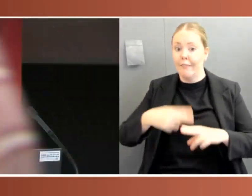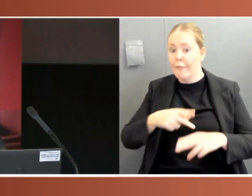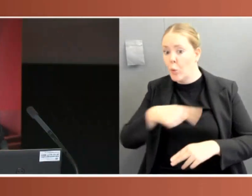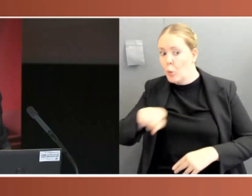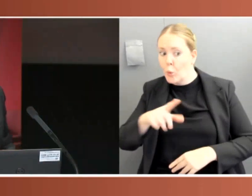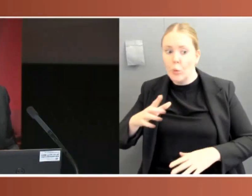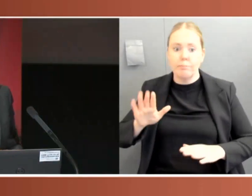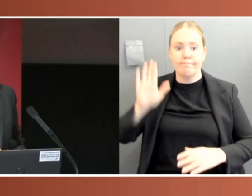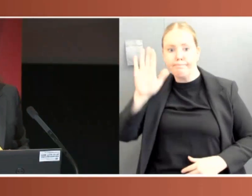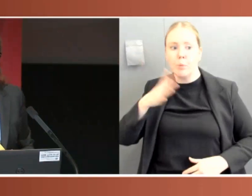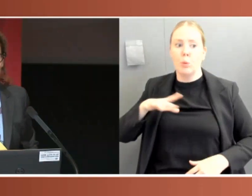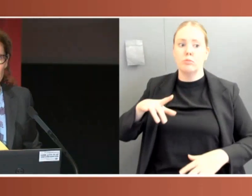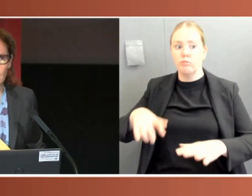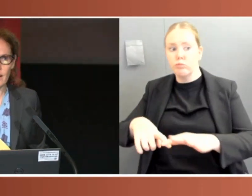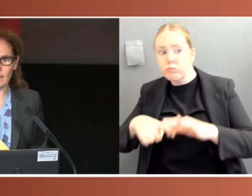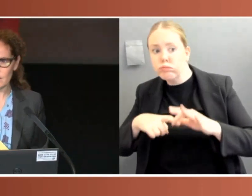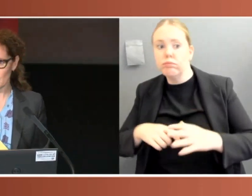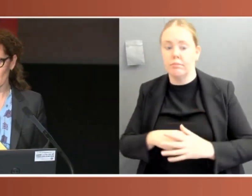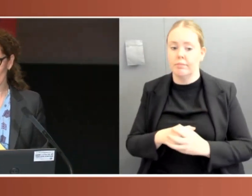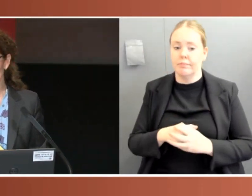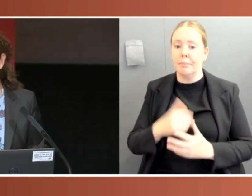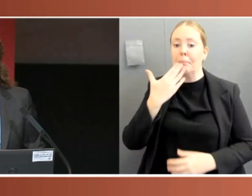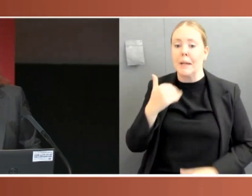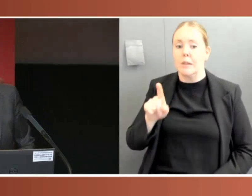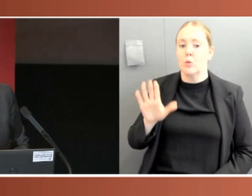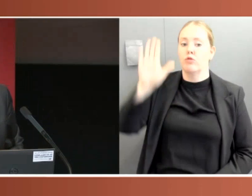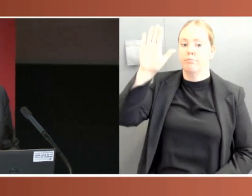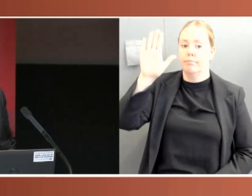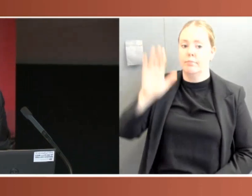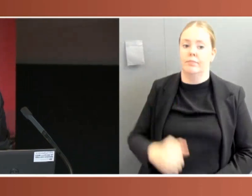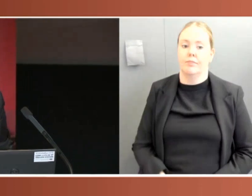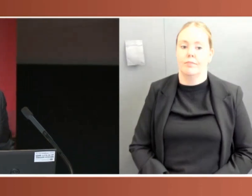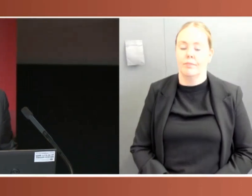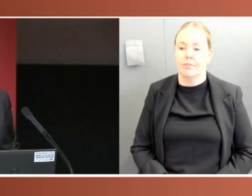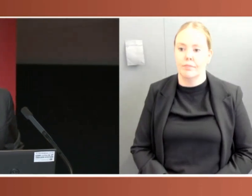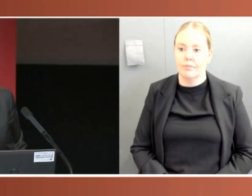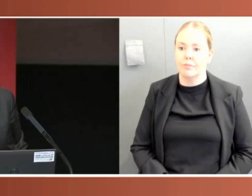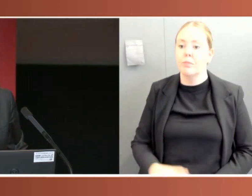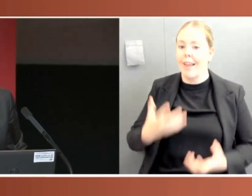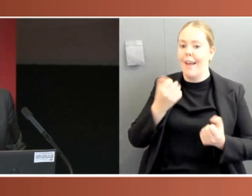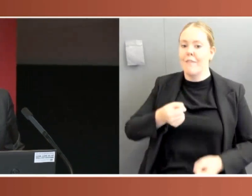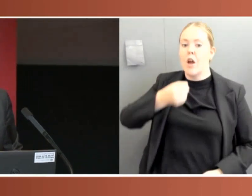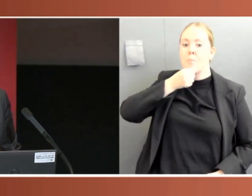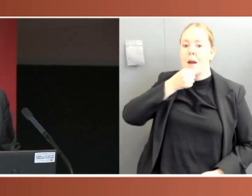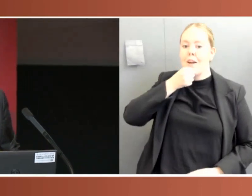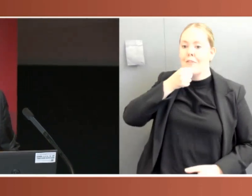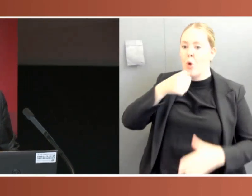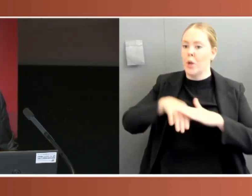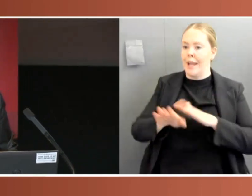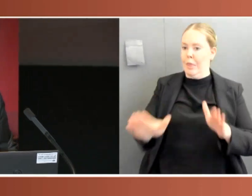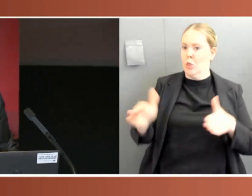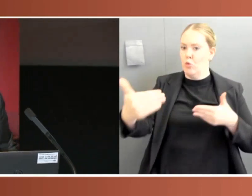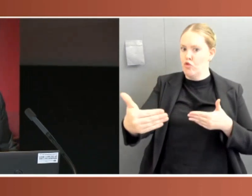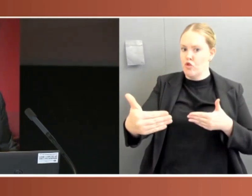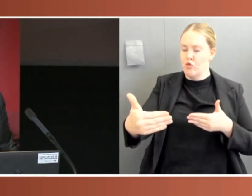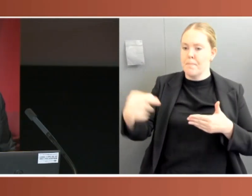Professor Williams, if you could raise your hand, we've got a roving microphone that we'll bring to you. And please, if you can wait till you